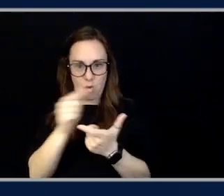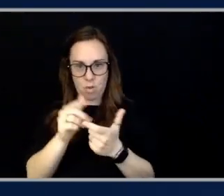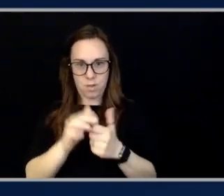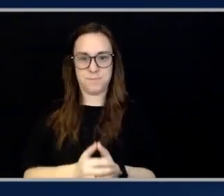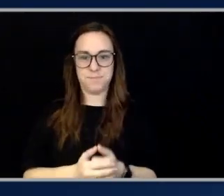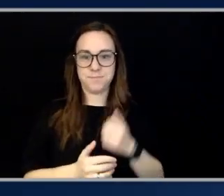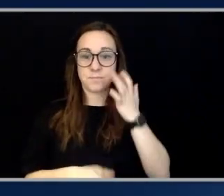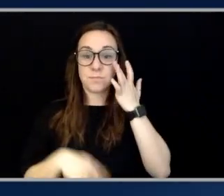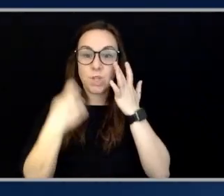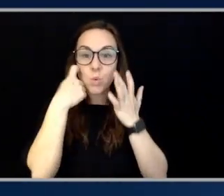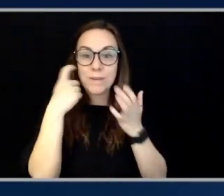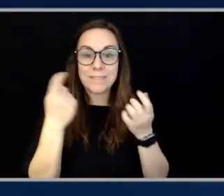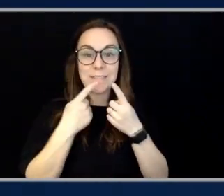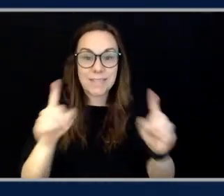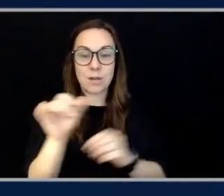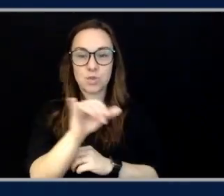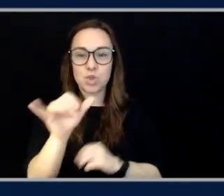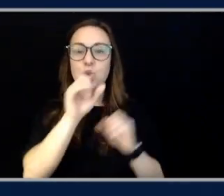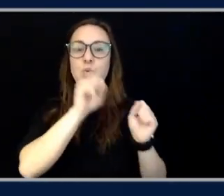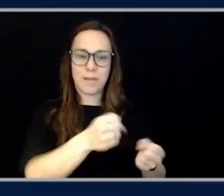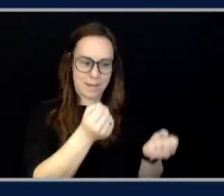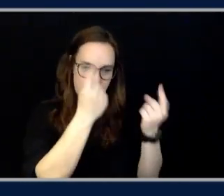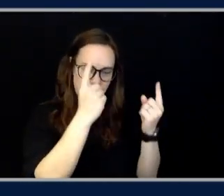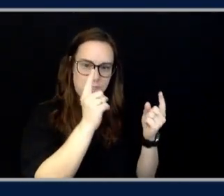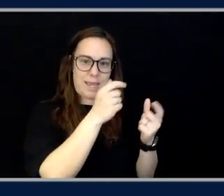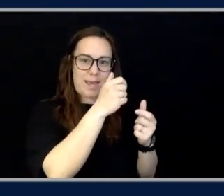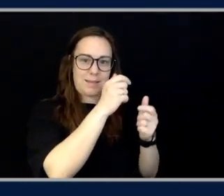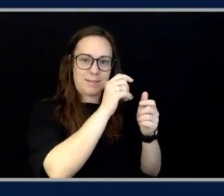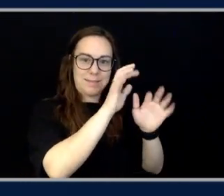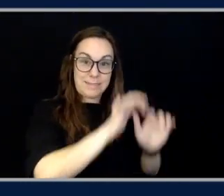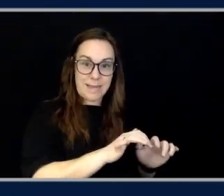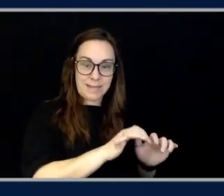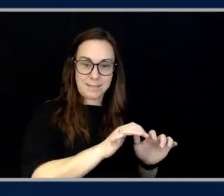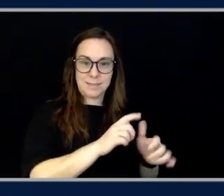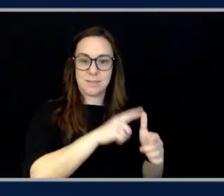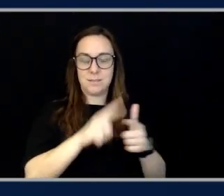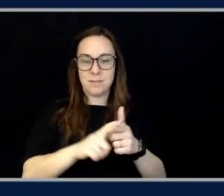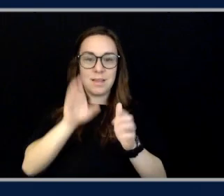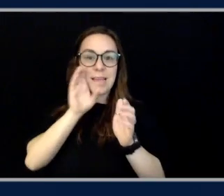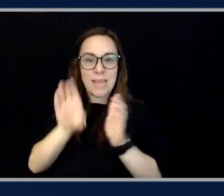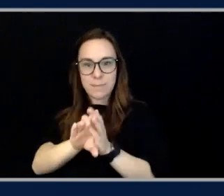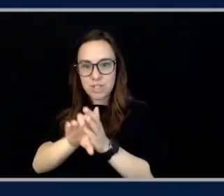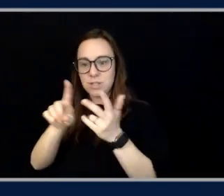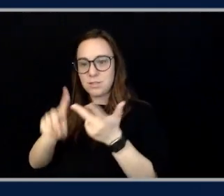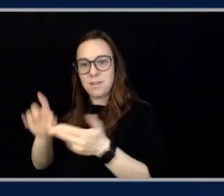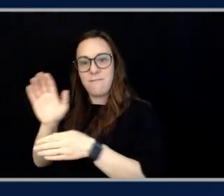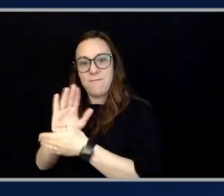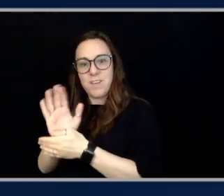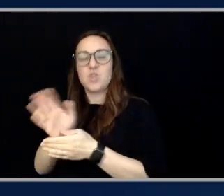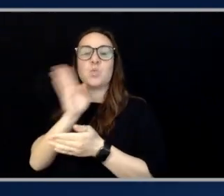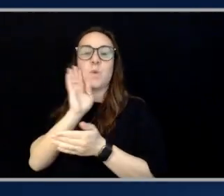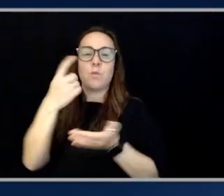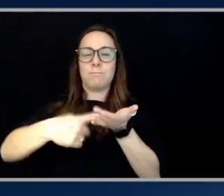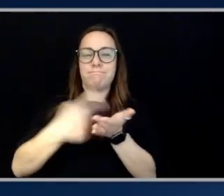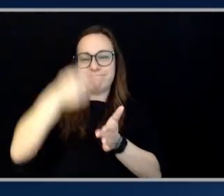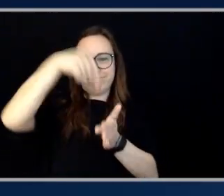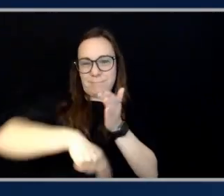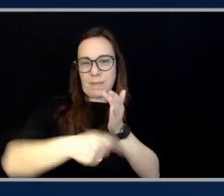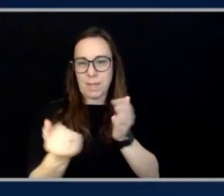can essentially understand text and generate images or videos. So we're going to dive deeper today into these multimode understanding models.